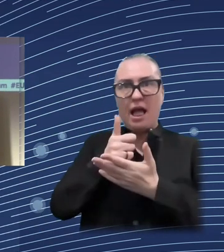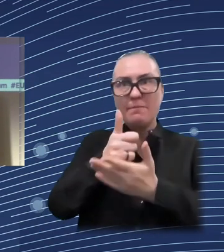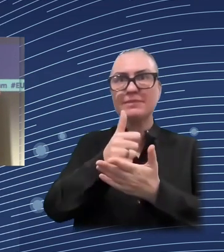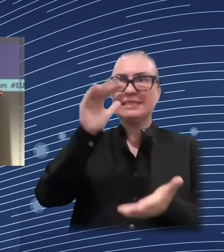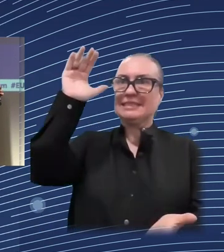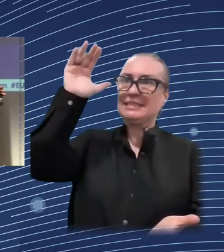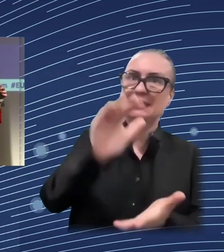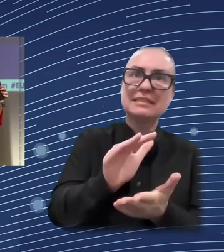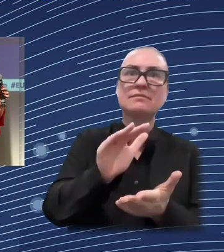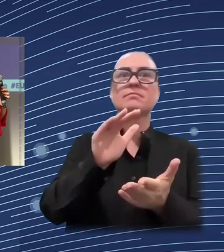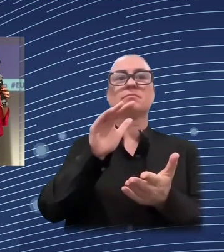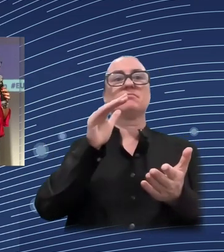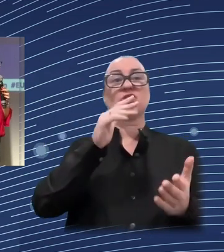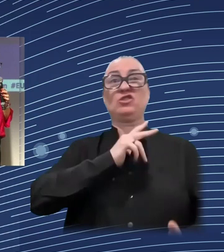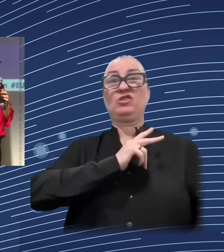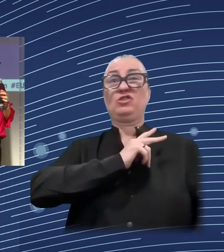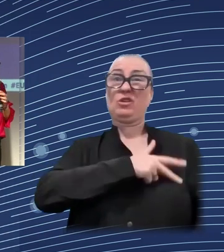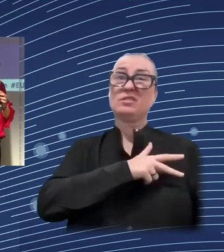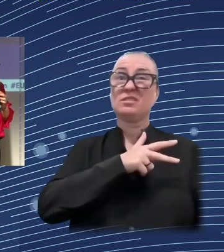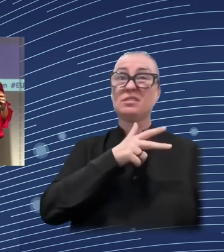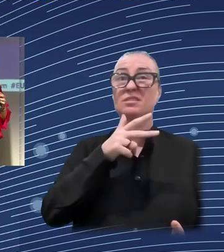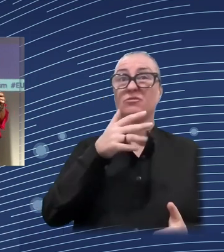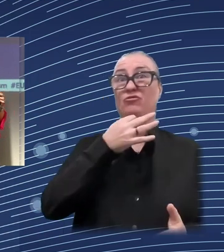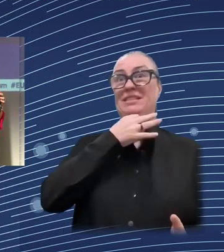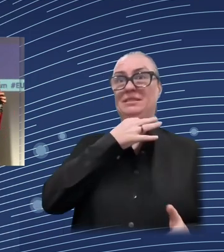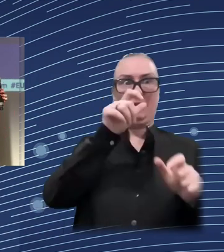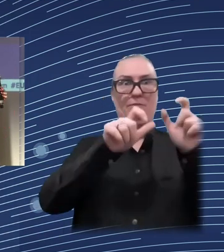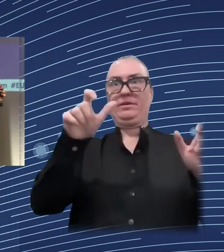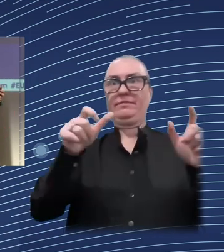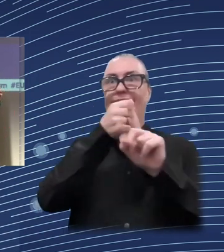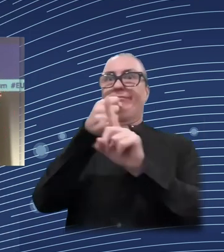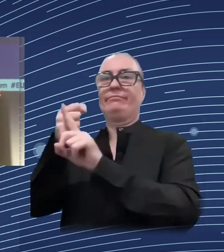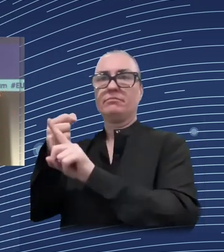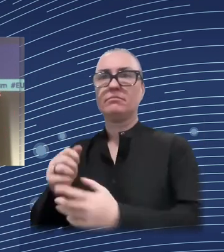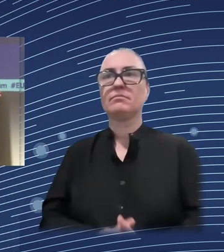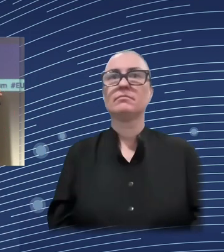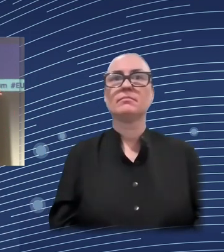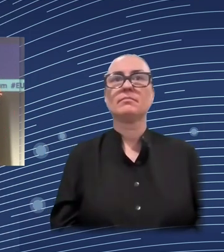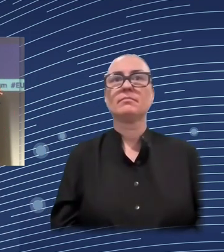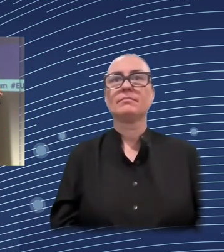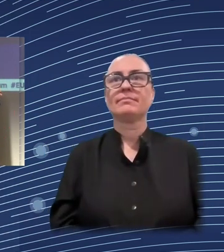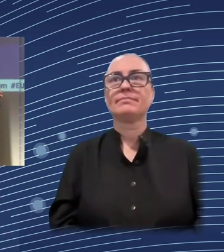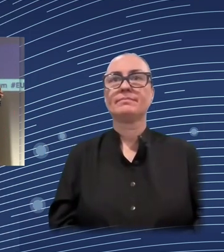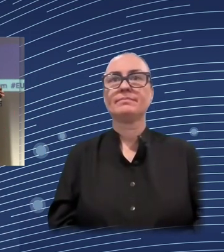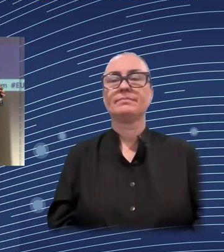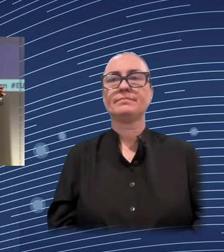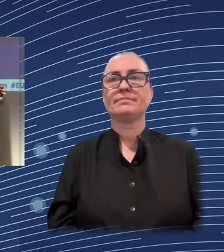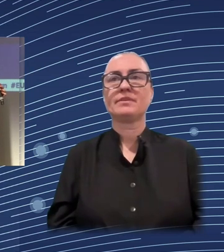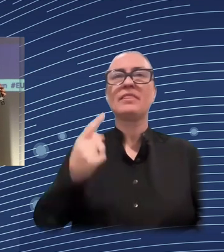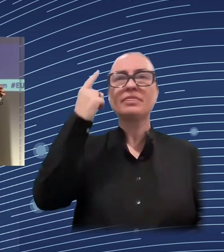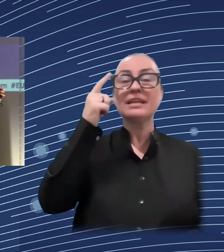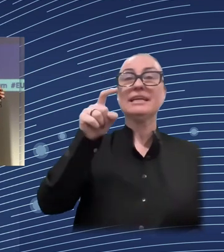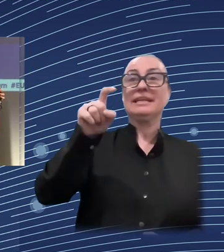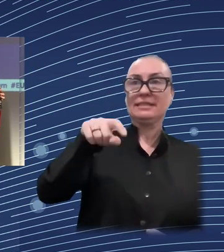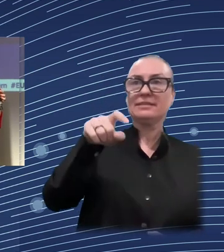governments are making in the digitalization of public services. And I think here, what we really need to focus